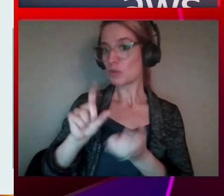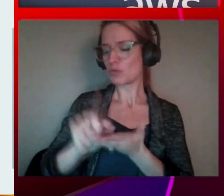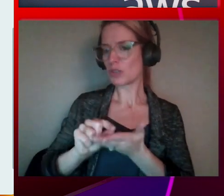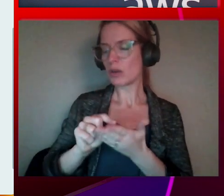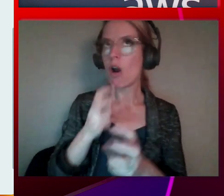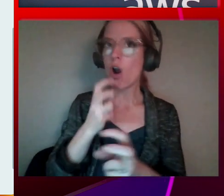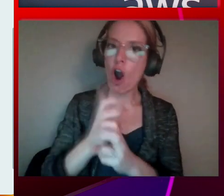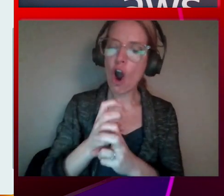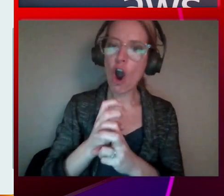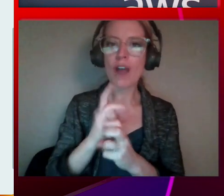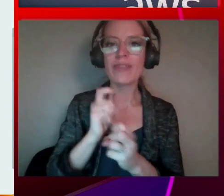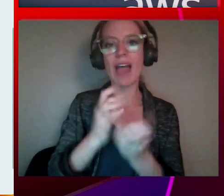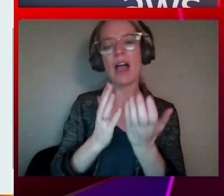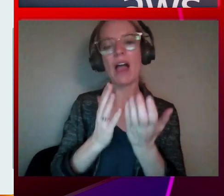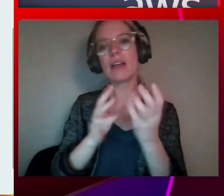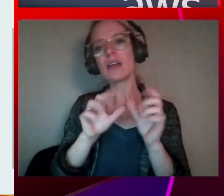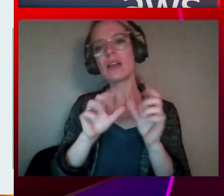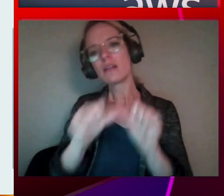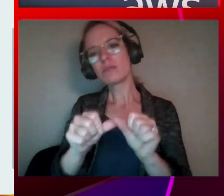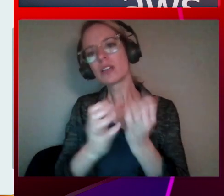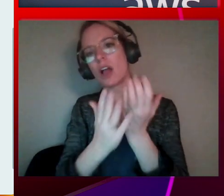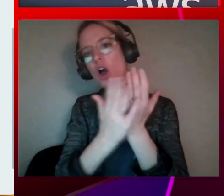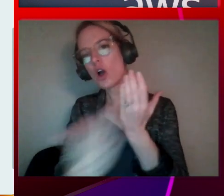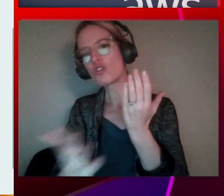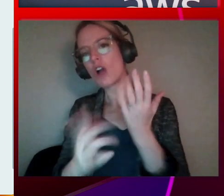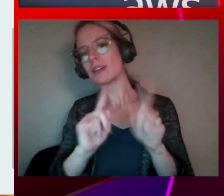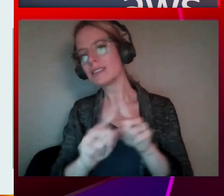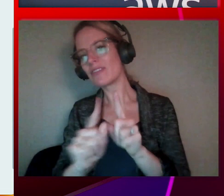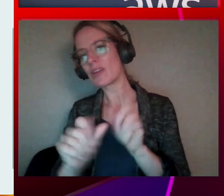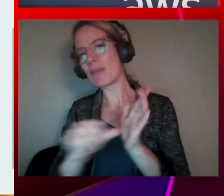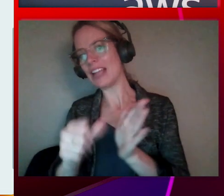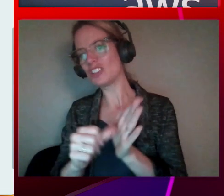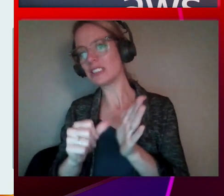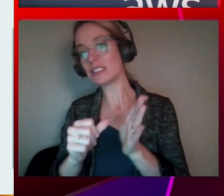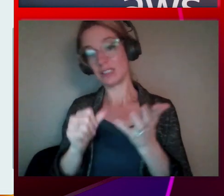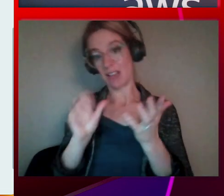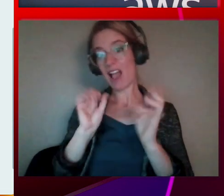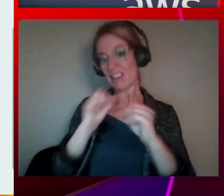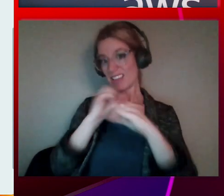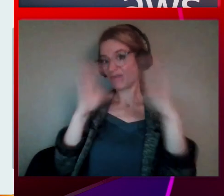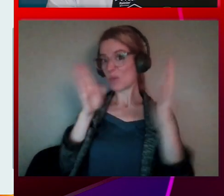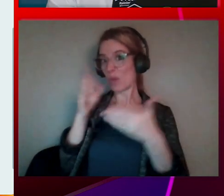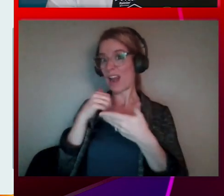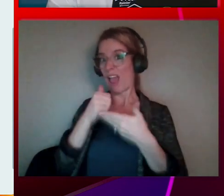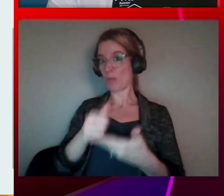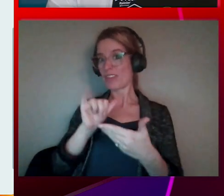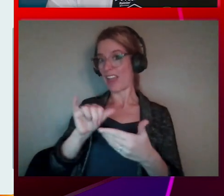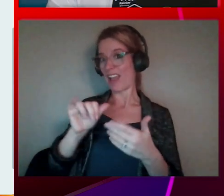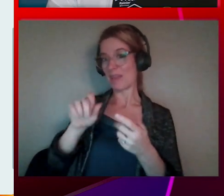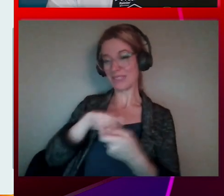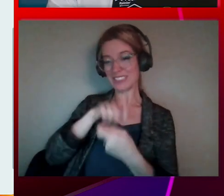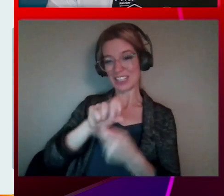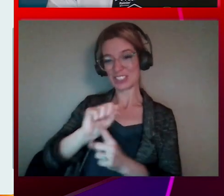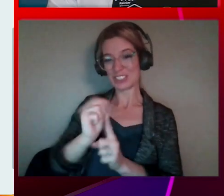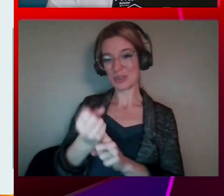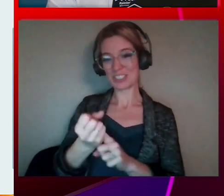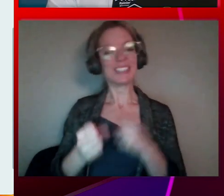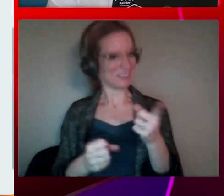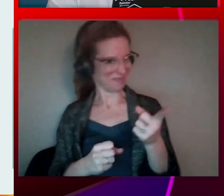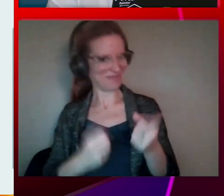pages aspect. So I can see this also helping with that type of scenario. Yeah. Funny you should mention that. I have a couple of examples